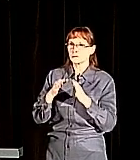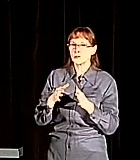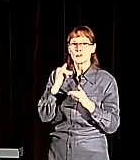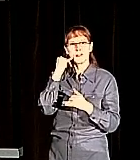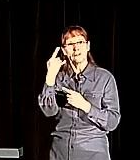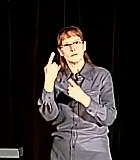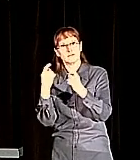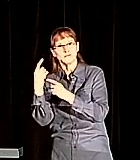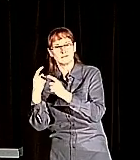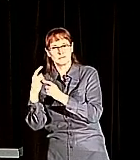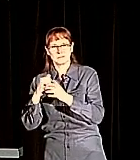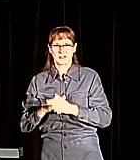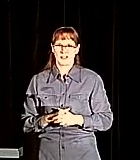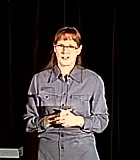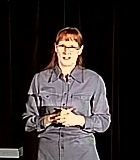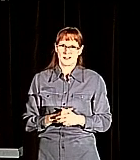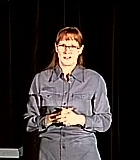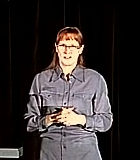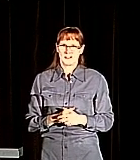I talk.